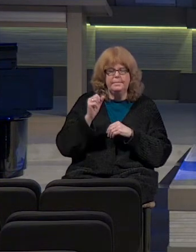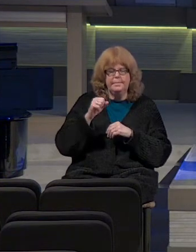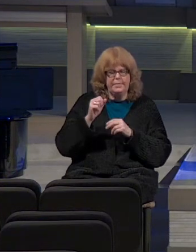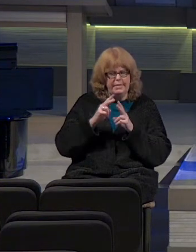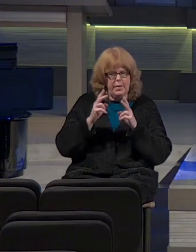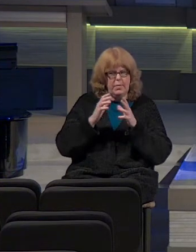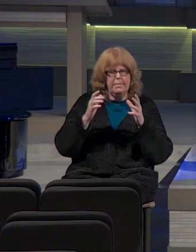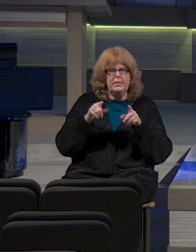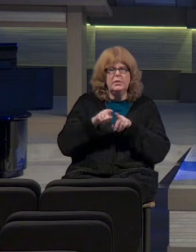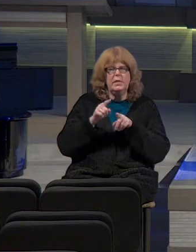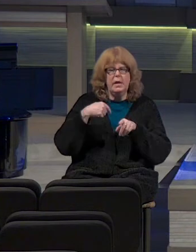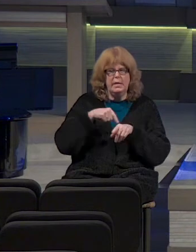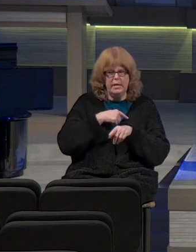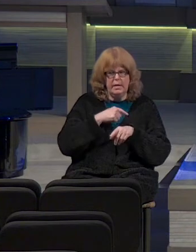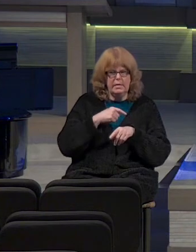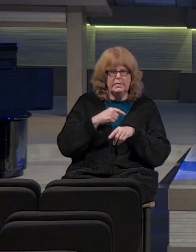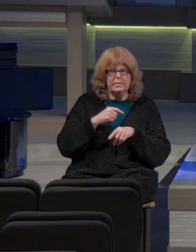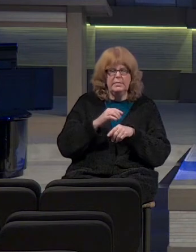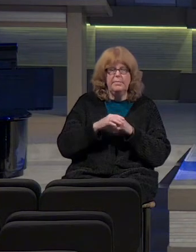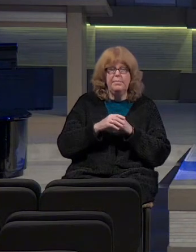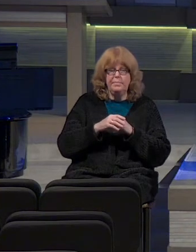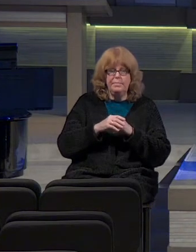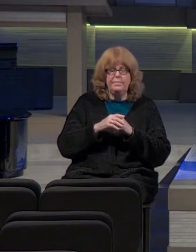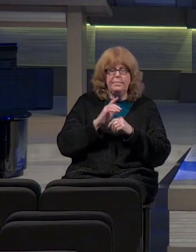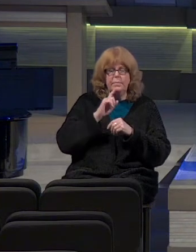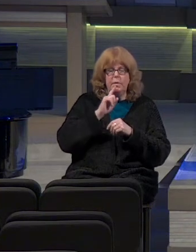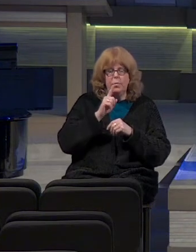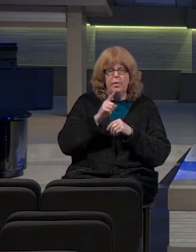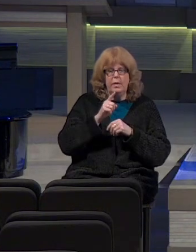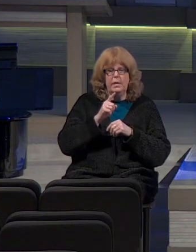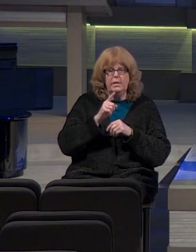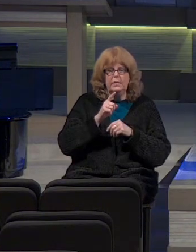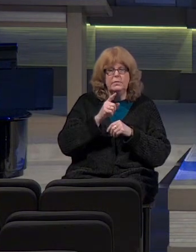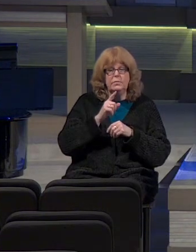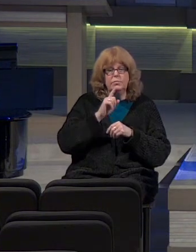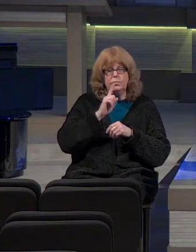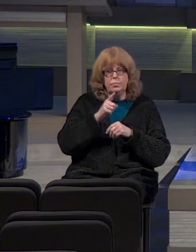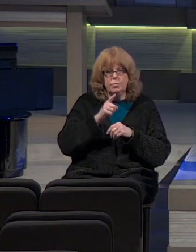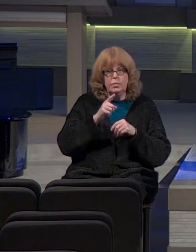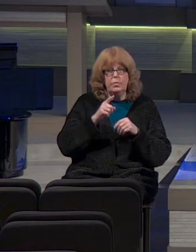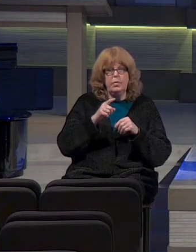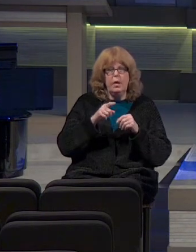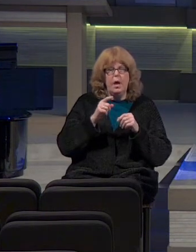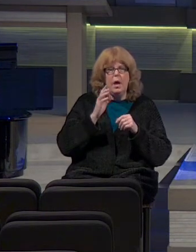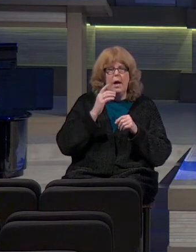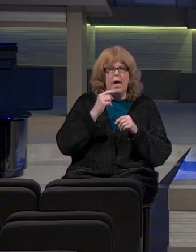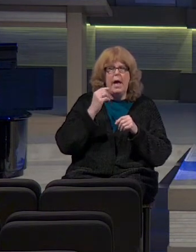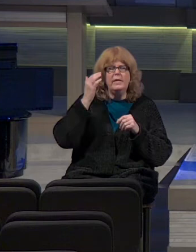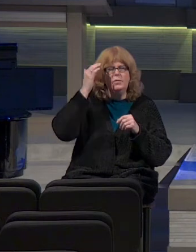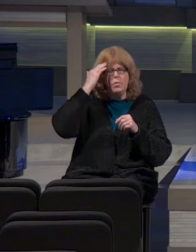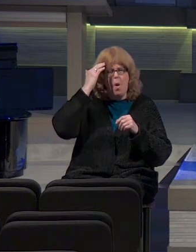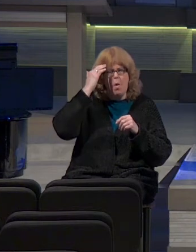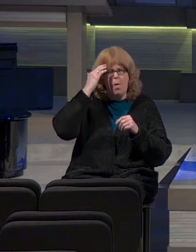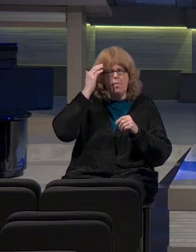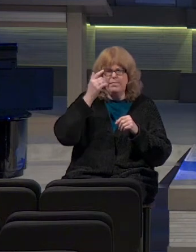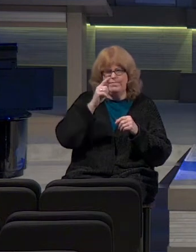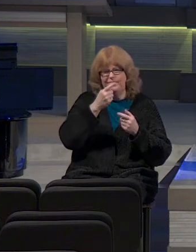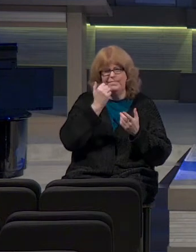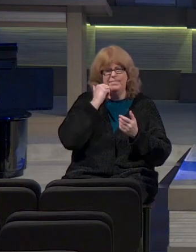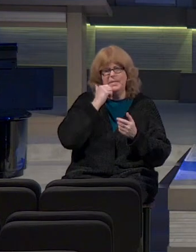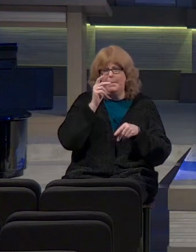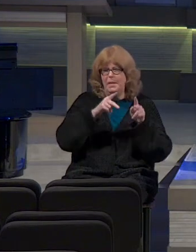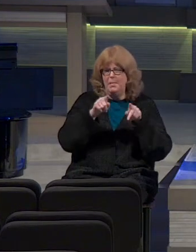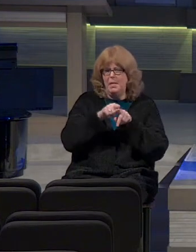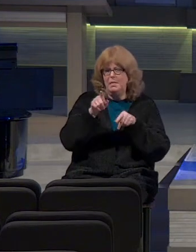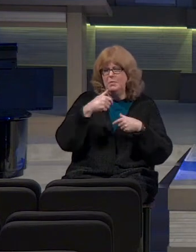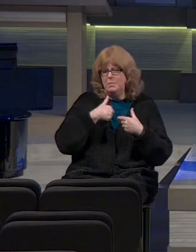us. You know, that really is one of those things that is true. And I would say I know that, right? They're just people just like